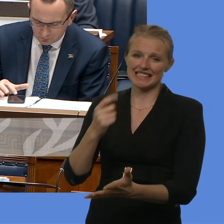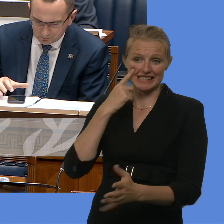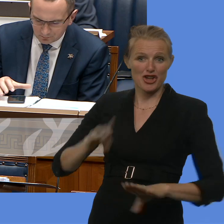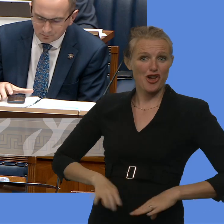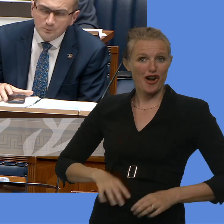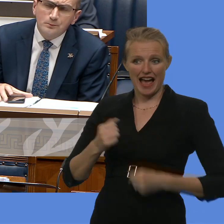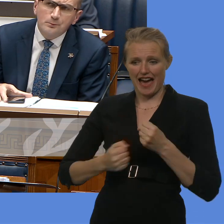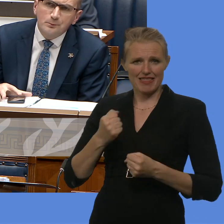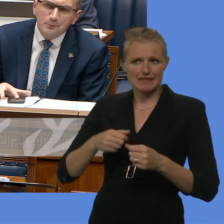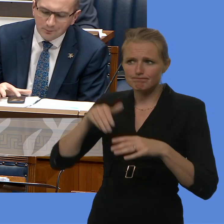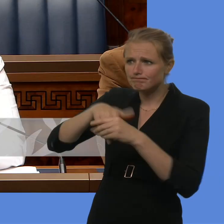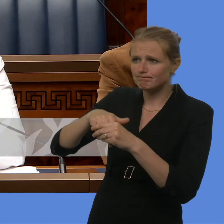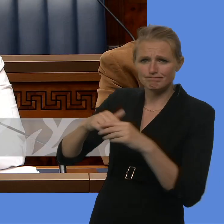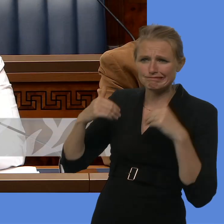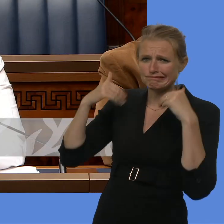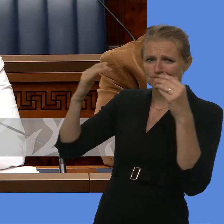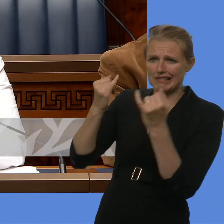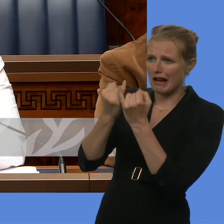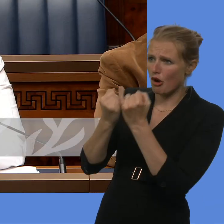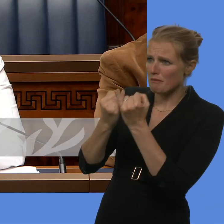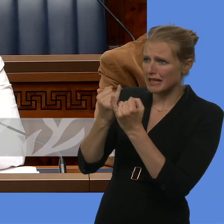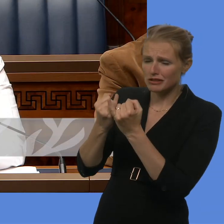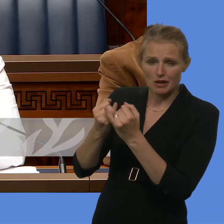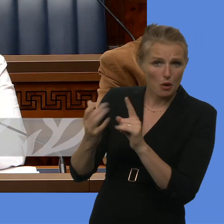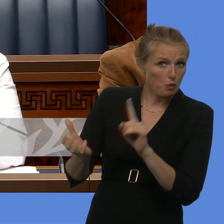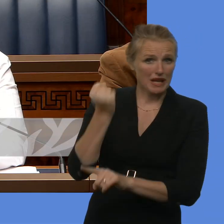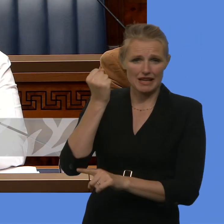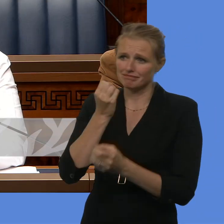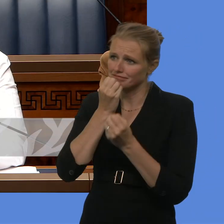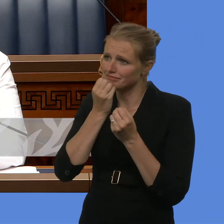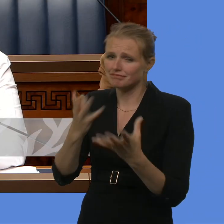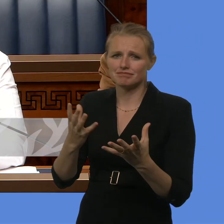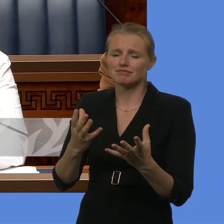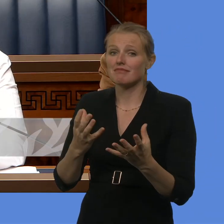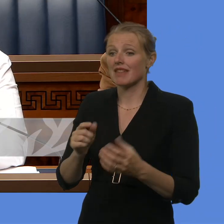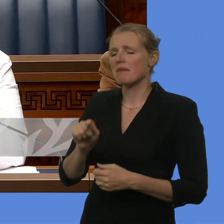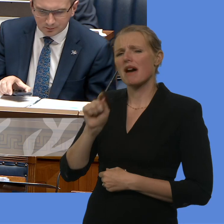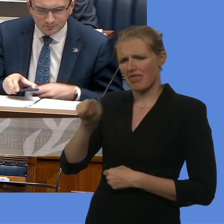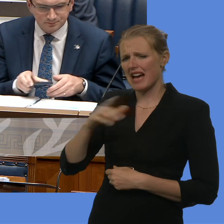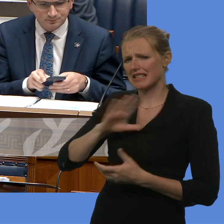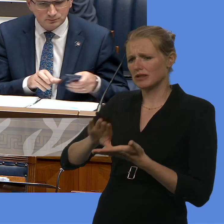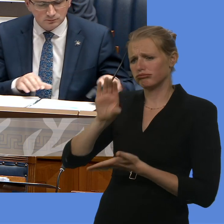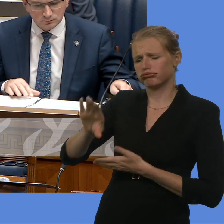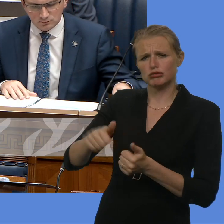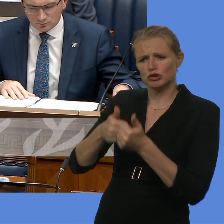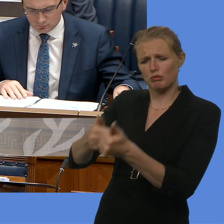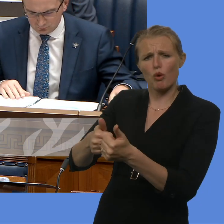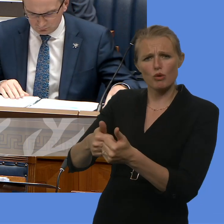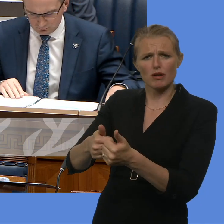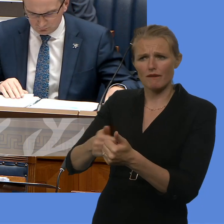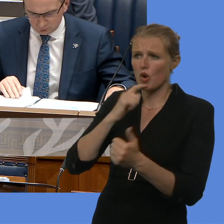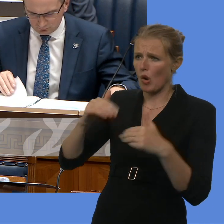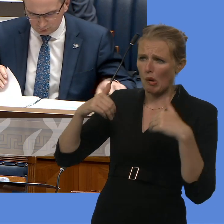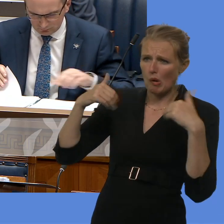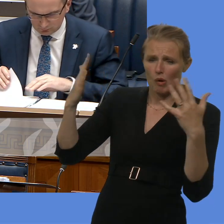competing at that elite level as well. And again, as I said, we know that requires additional support for those that are exceptional